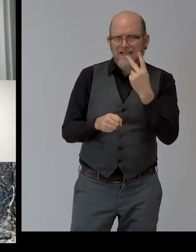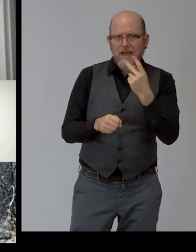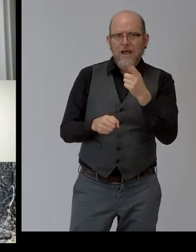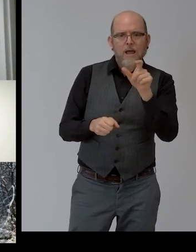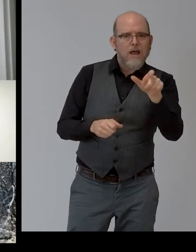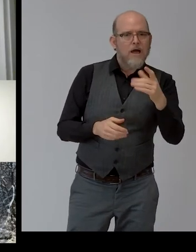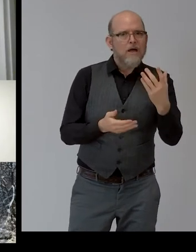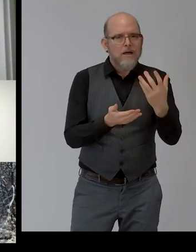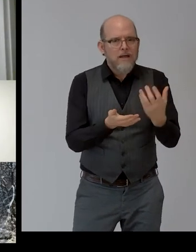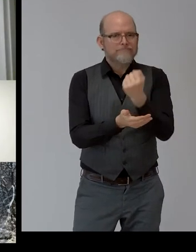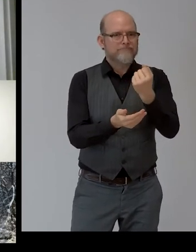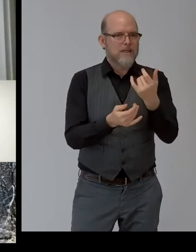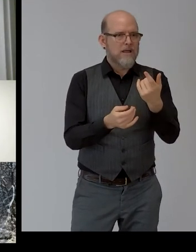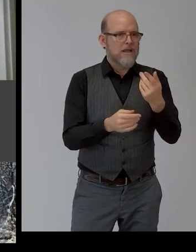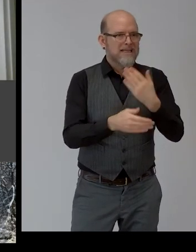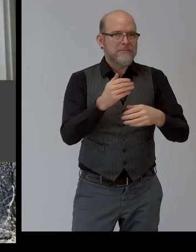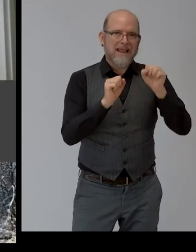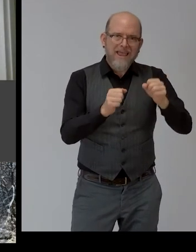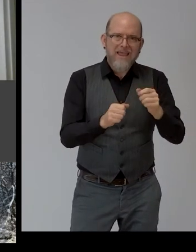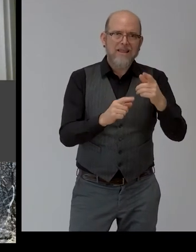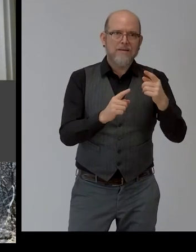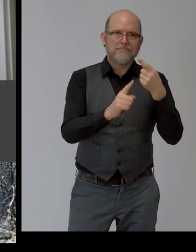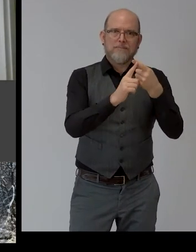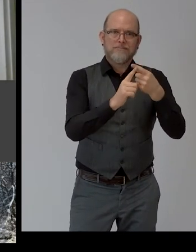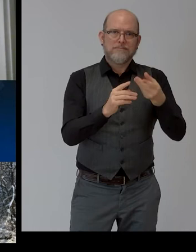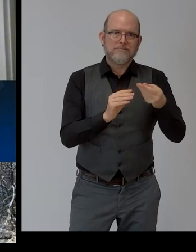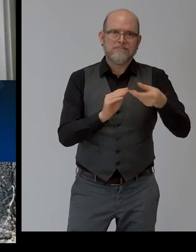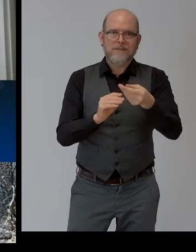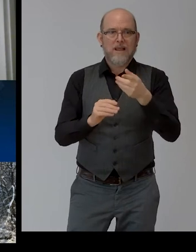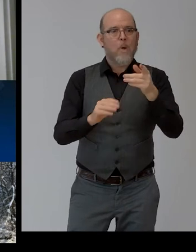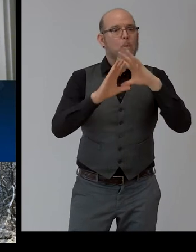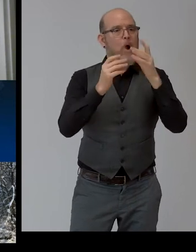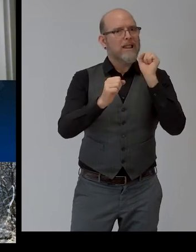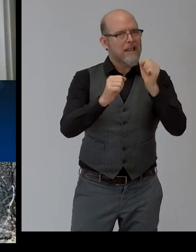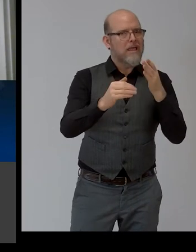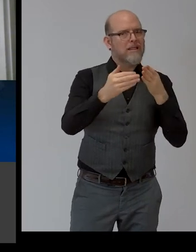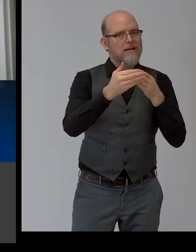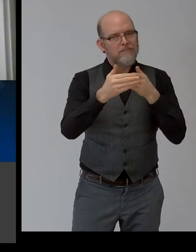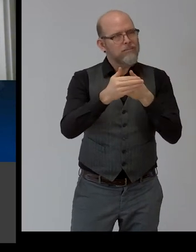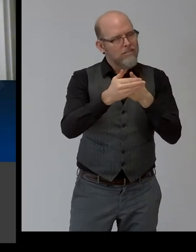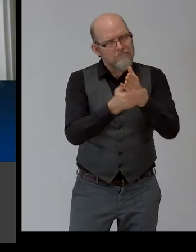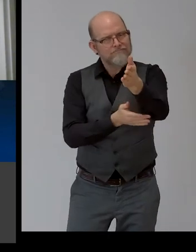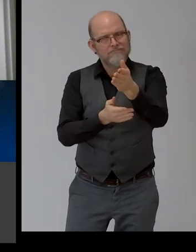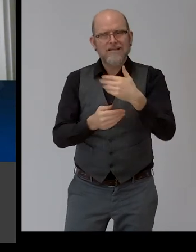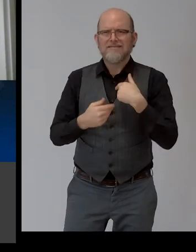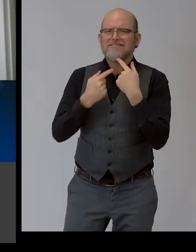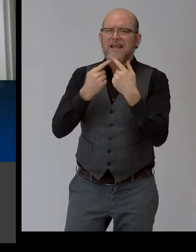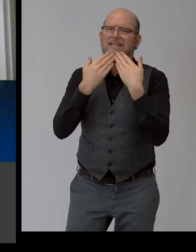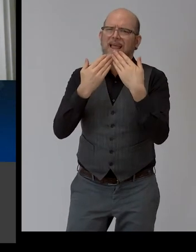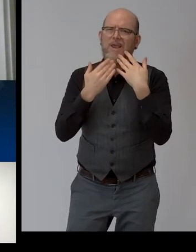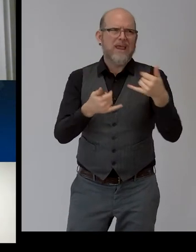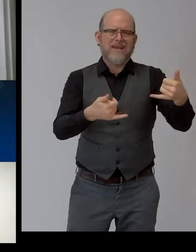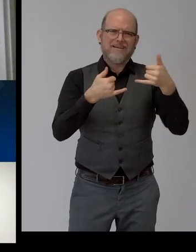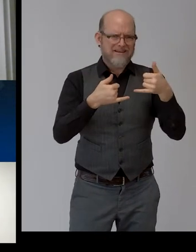to a world without barriers or failure. Many thanks. We are very grateful for this recognition and best wishes for all.